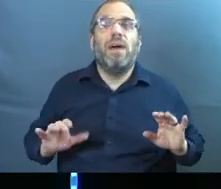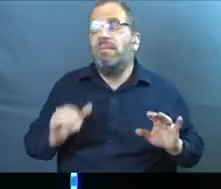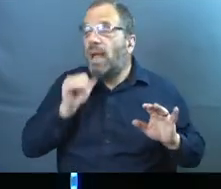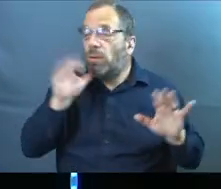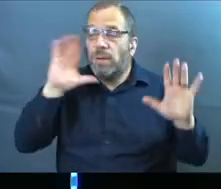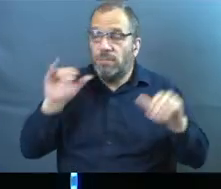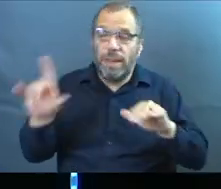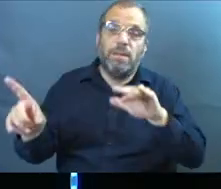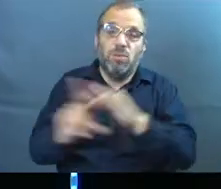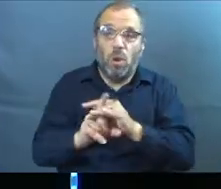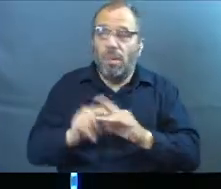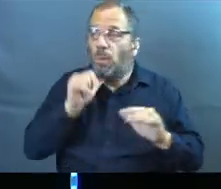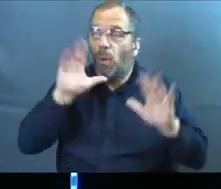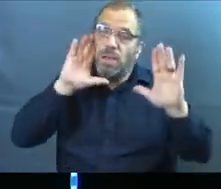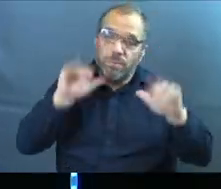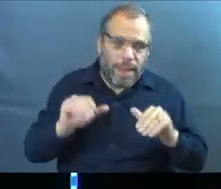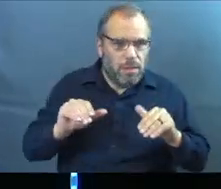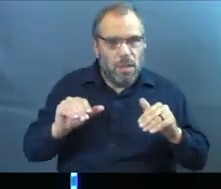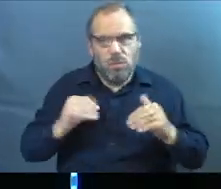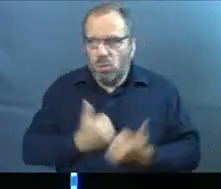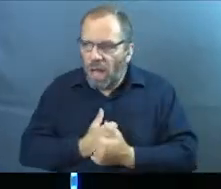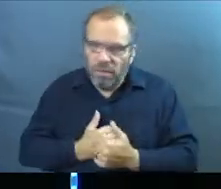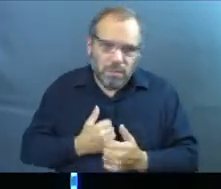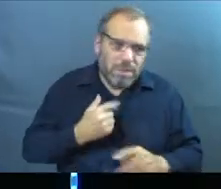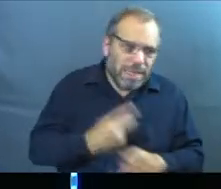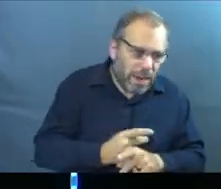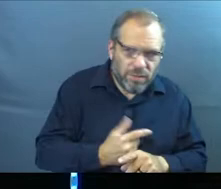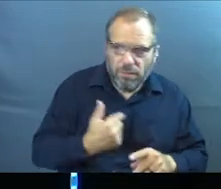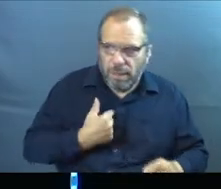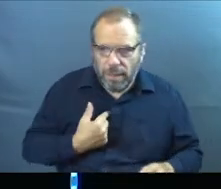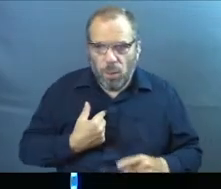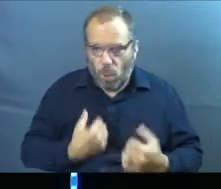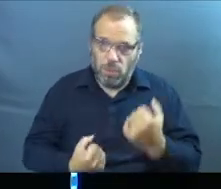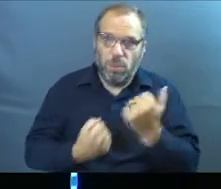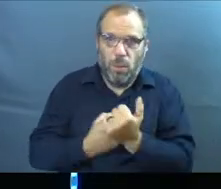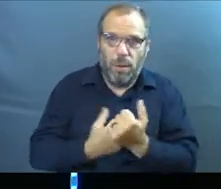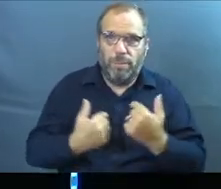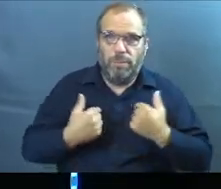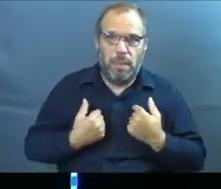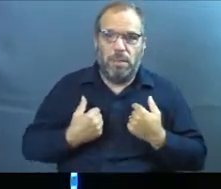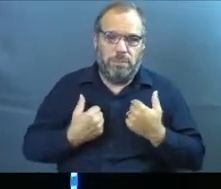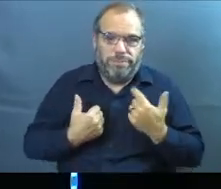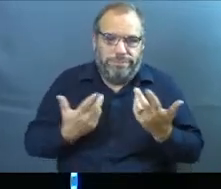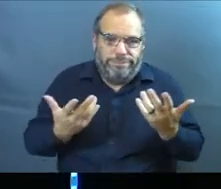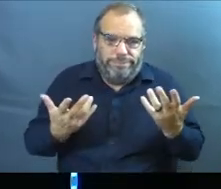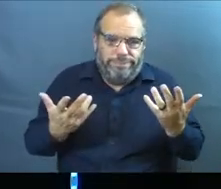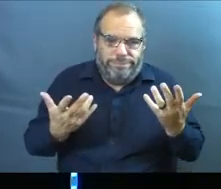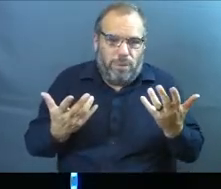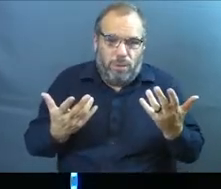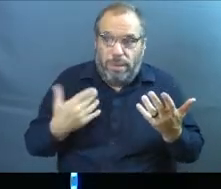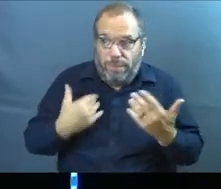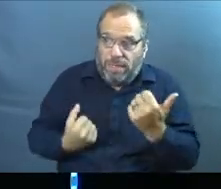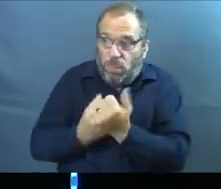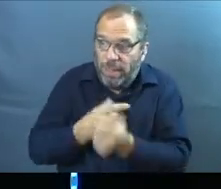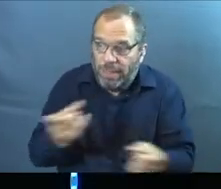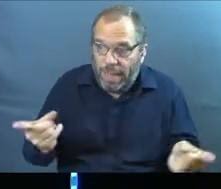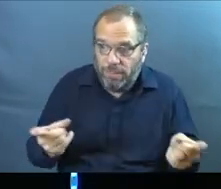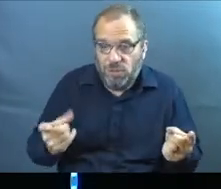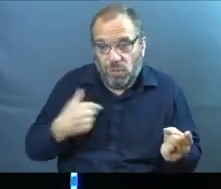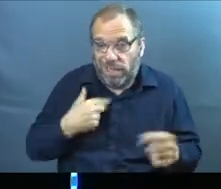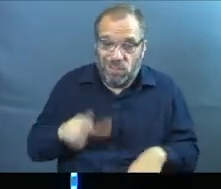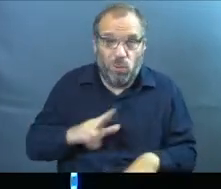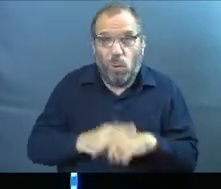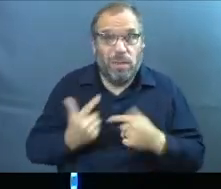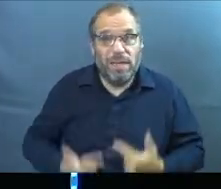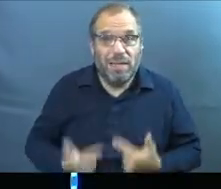expect that anymore. I want to expect people to show up for me, to love me, to take care of me, and to support in other ways maybe that I have for them. It's just kind of how it